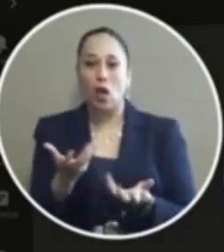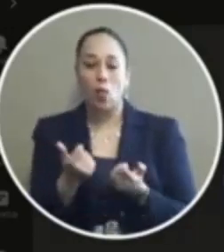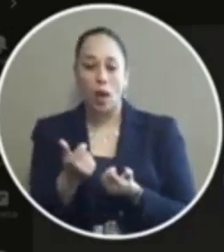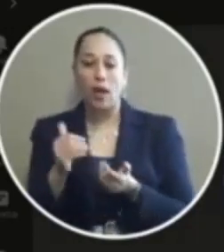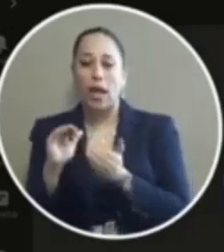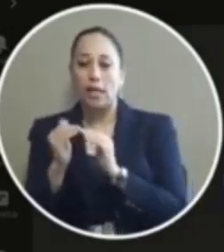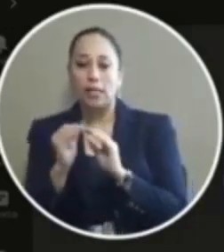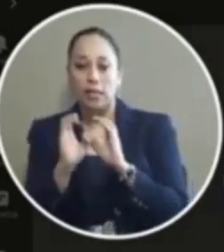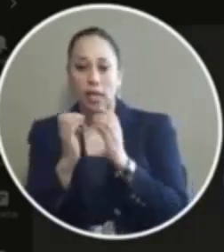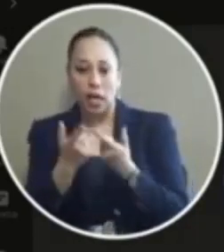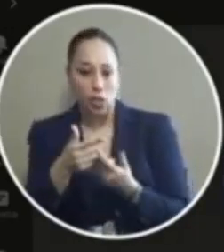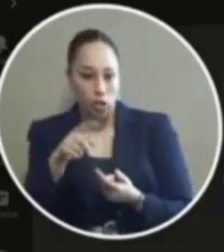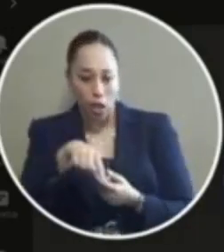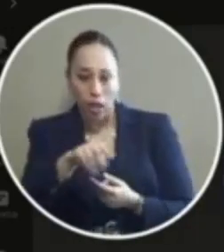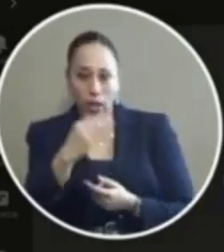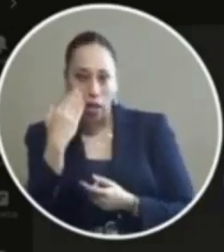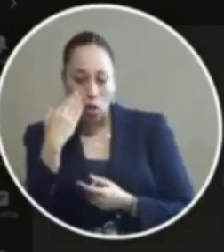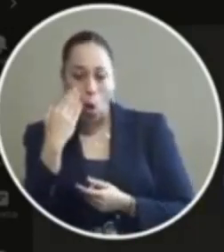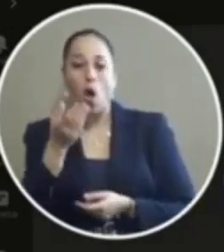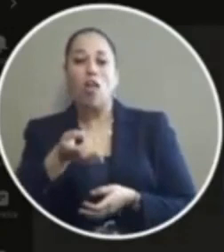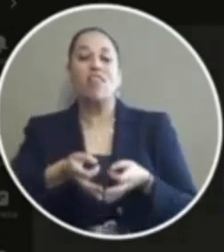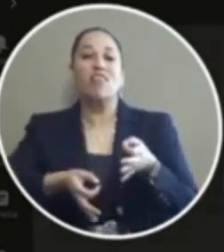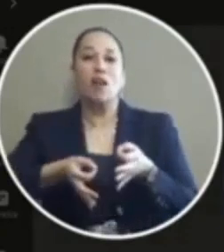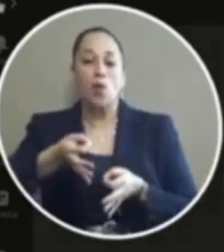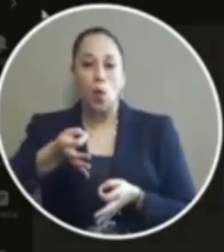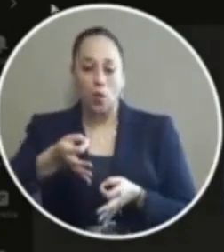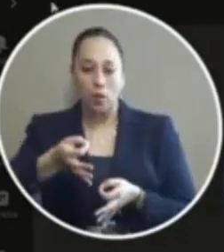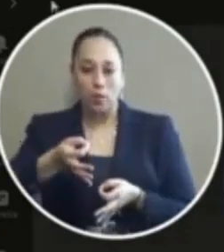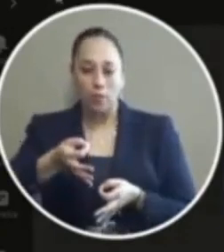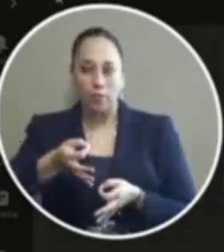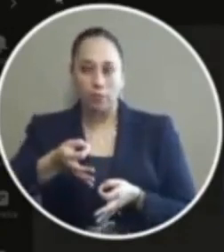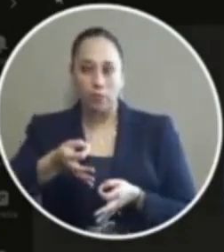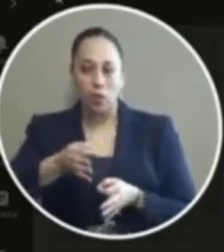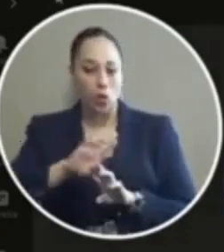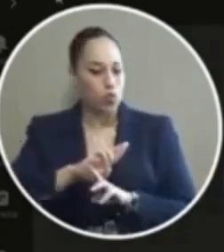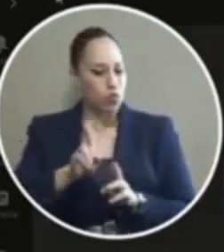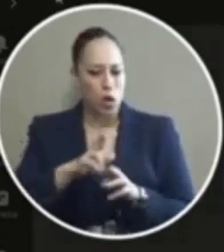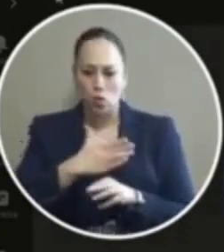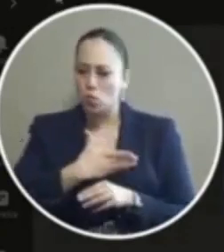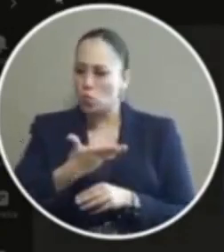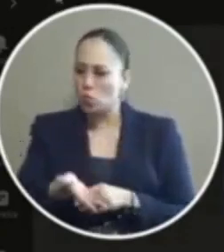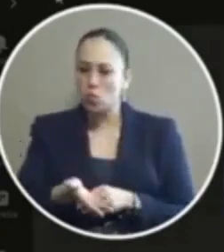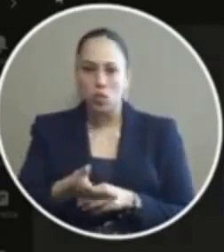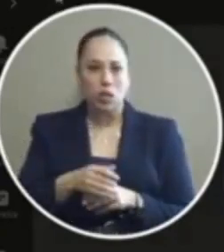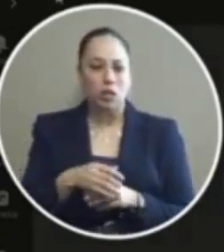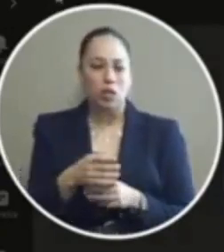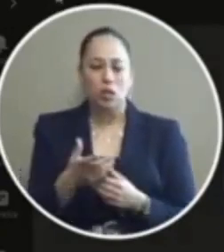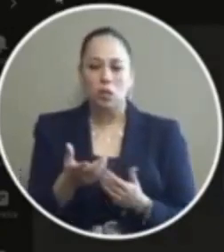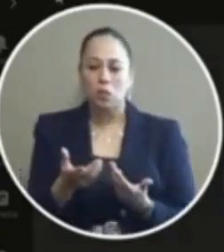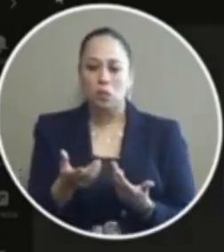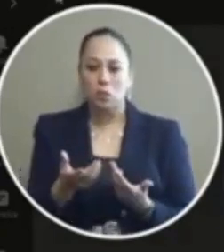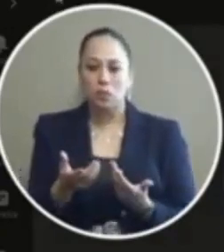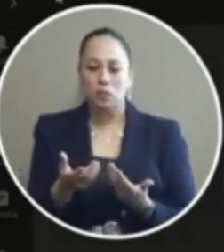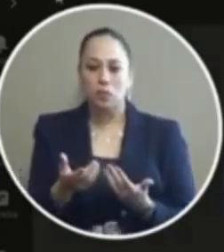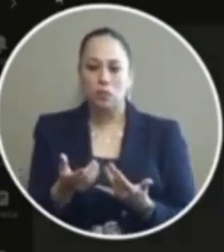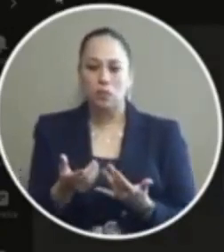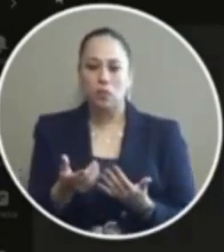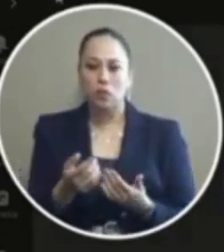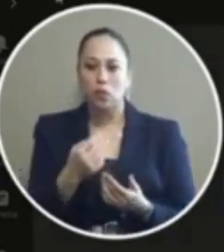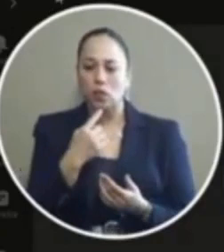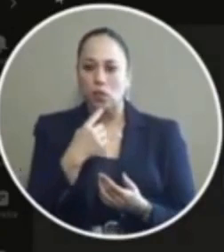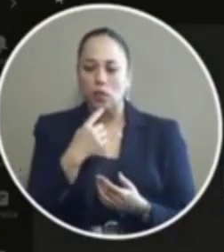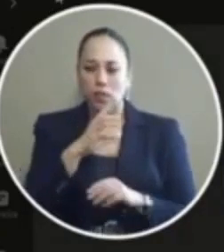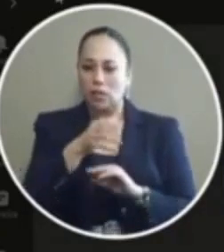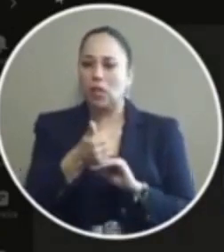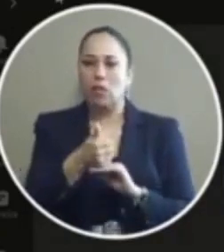Council to be aware of is that the courts are ready willing and able to you know set something